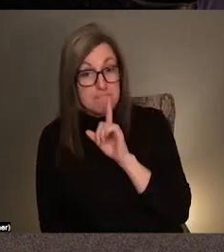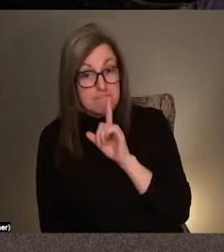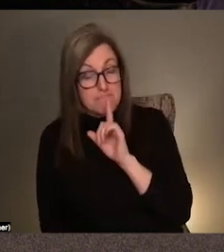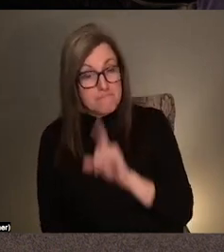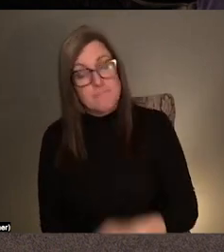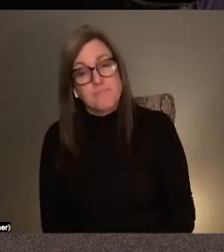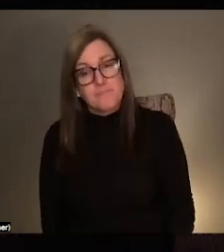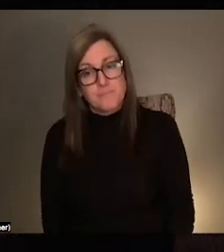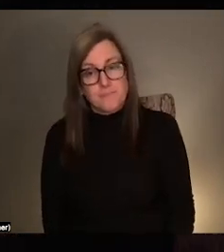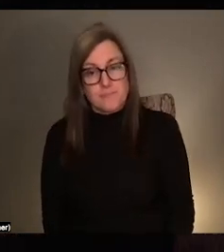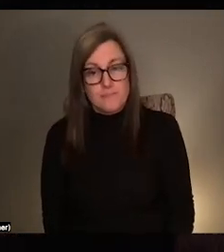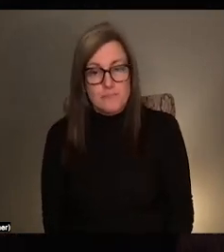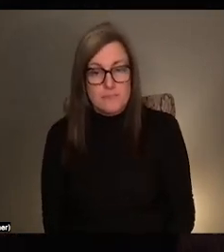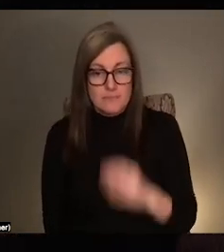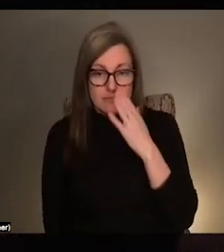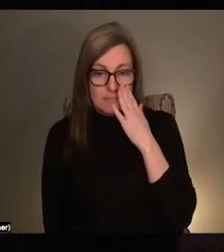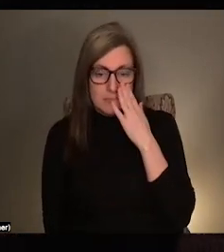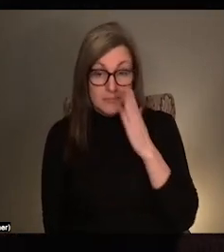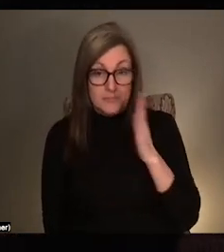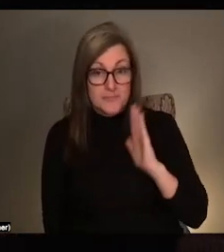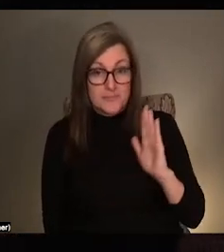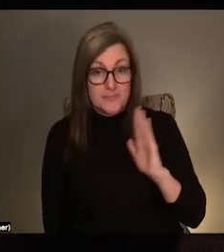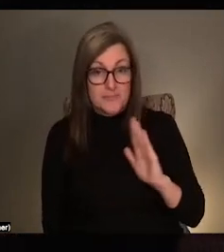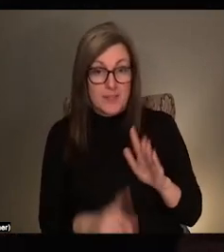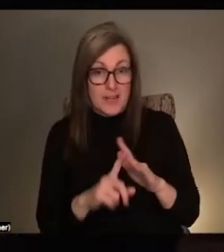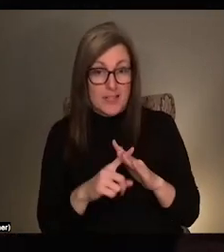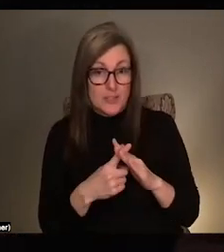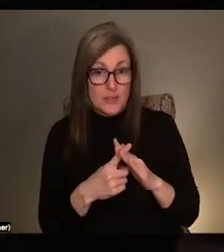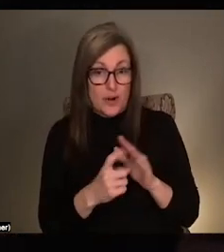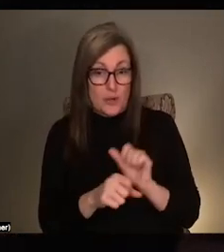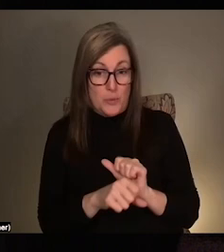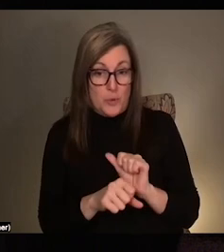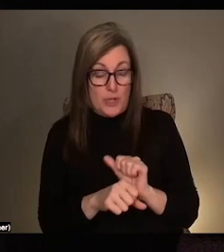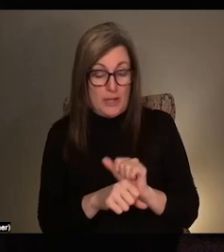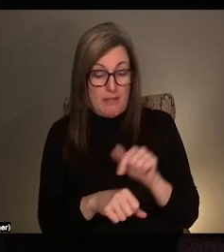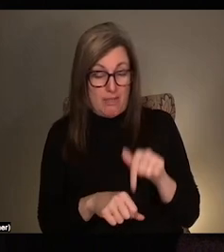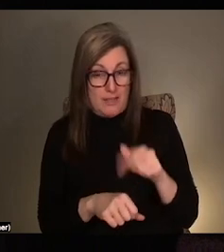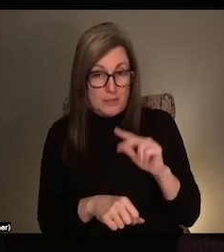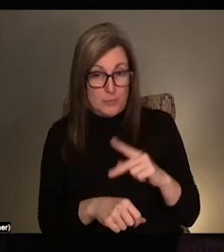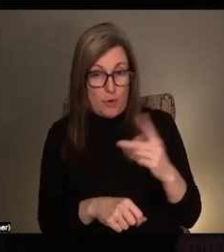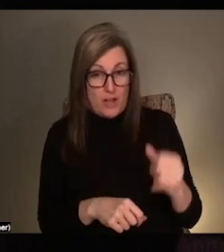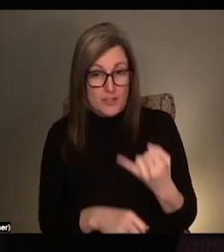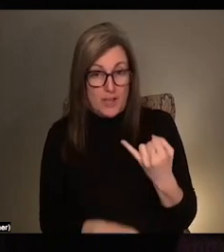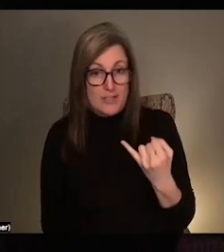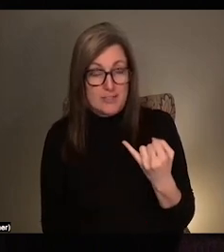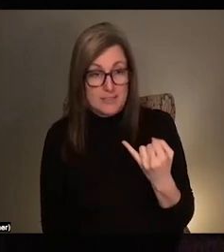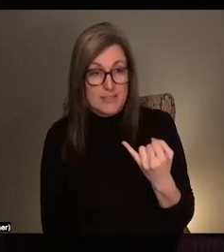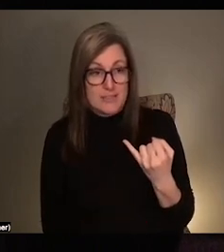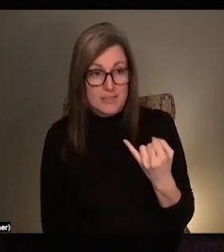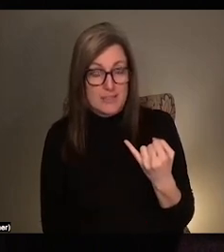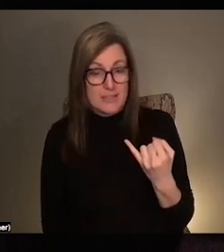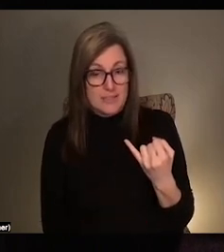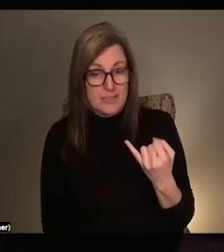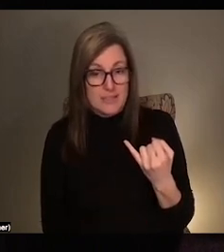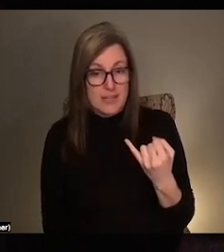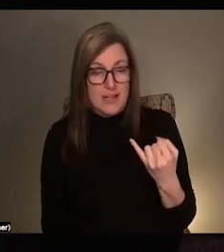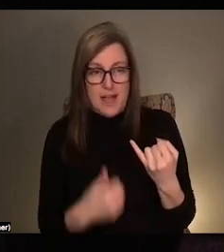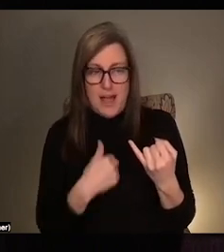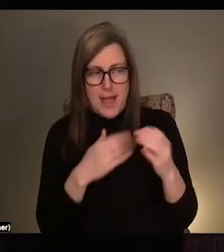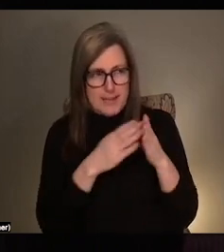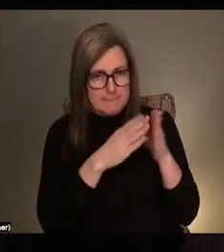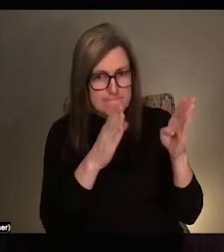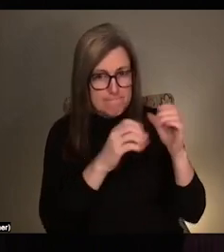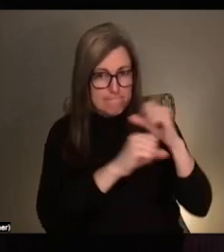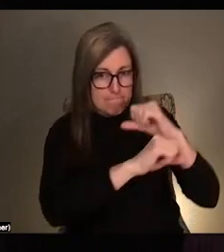So I think when I started working on this project, you know, I started from a really different direction. I wasn't really thinking